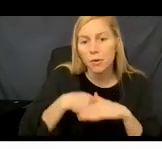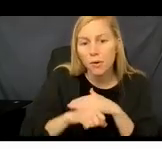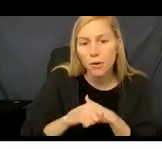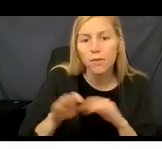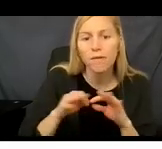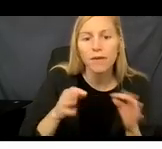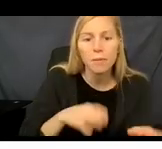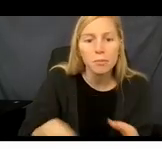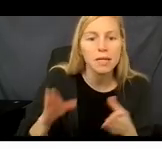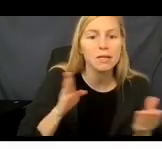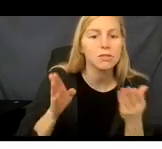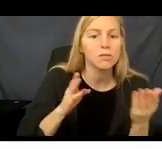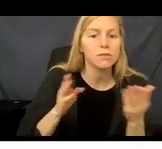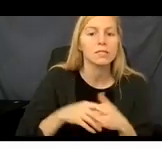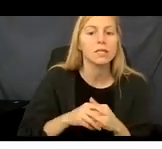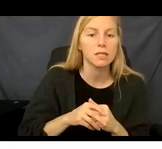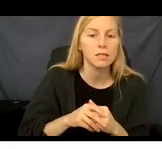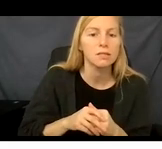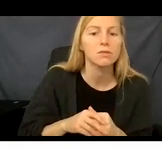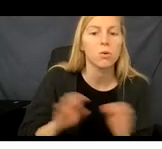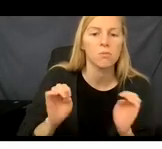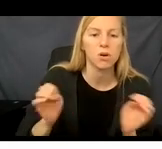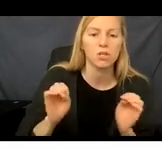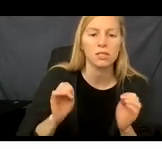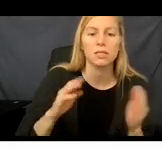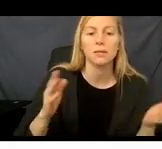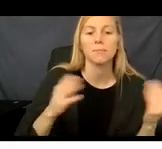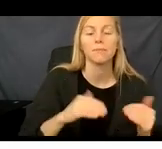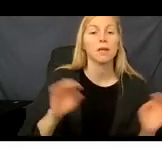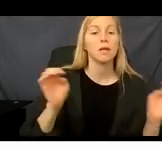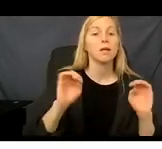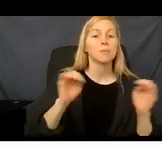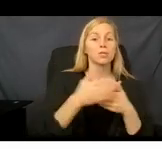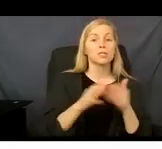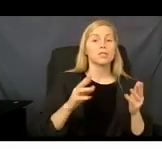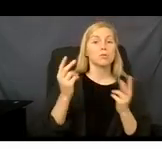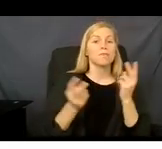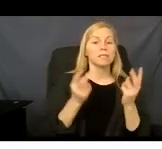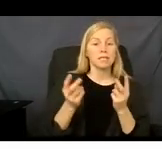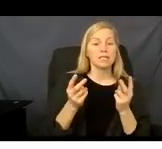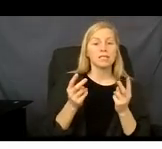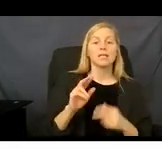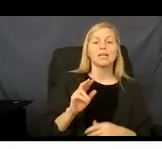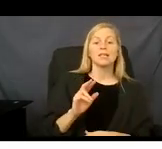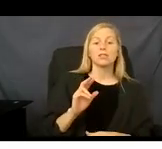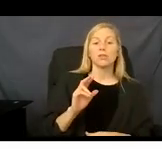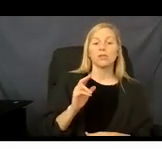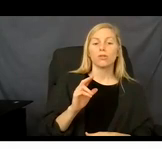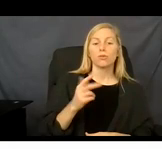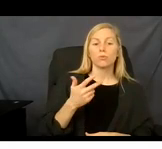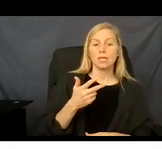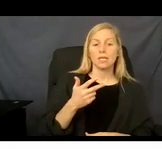emergency room, your co-pay would be $3 for non-emergency or non-urgent